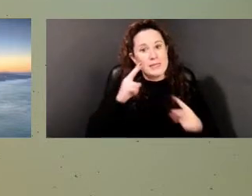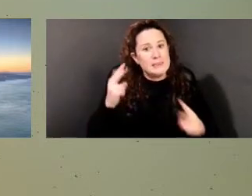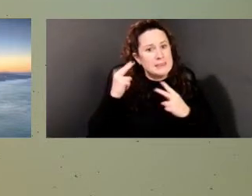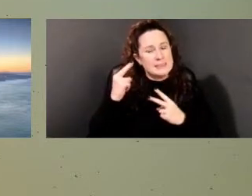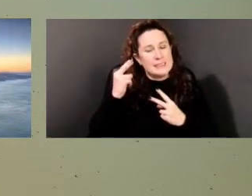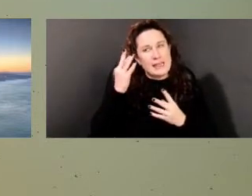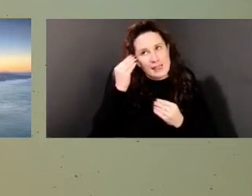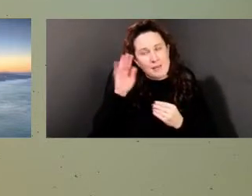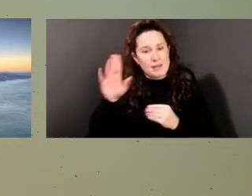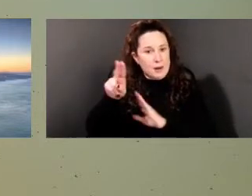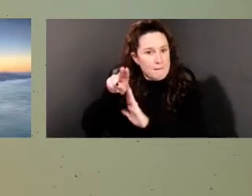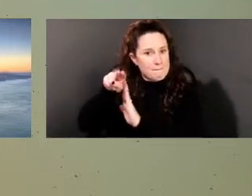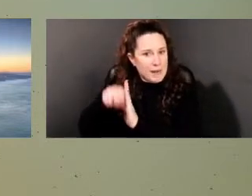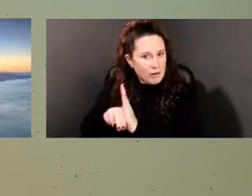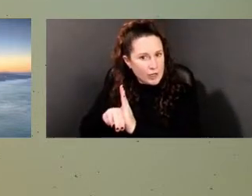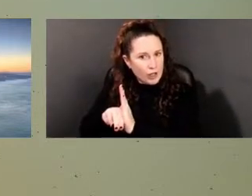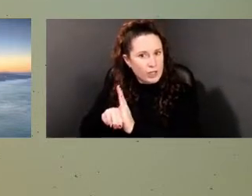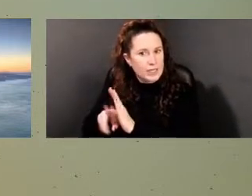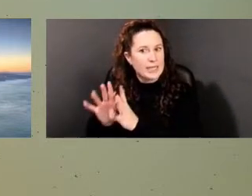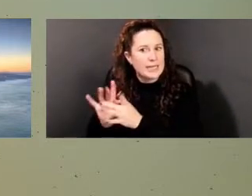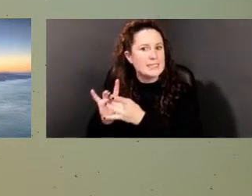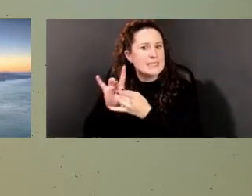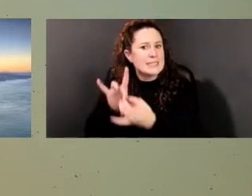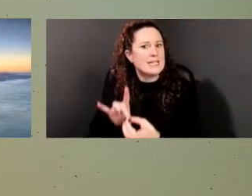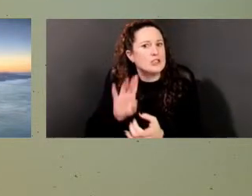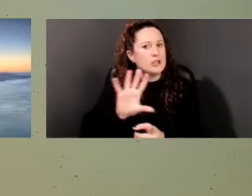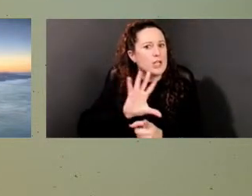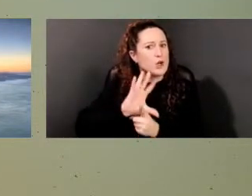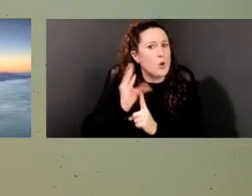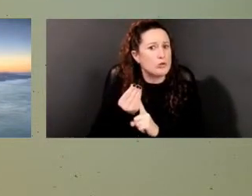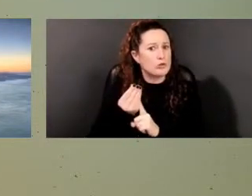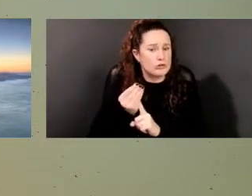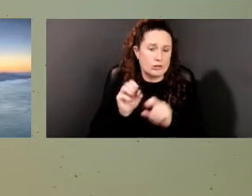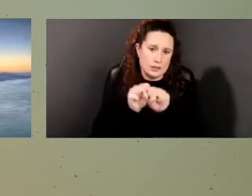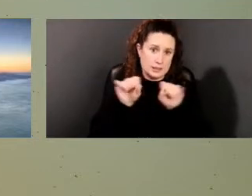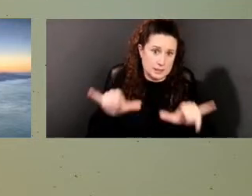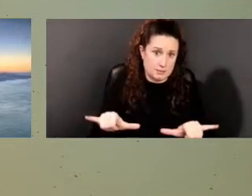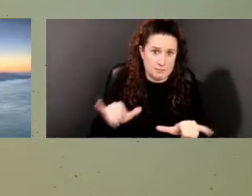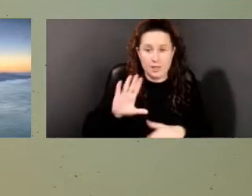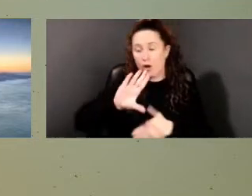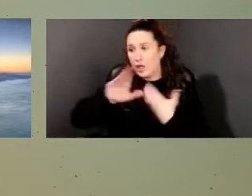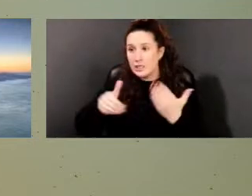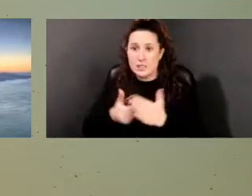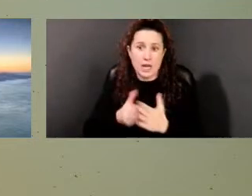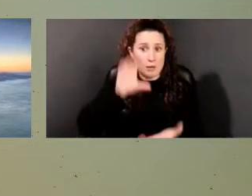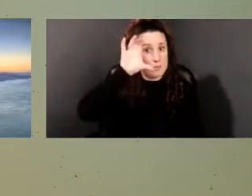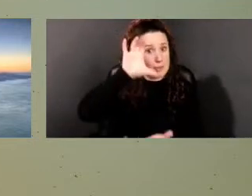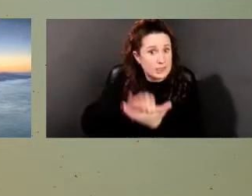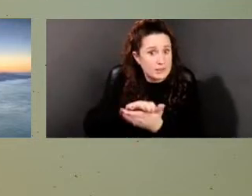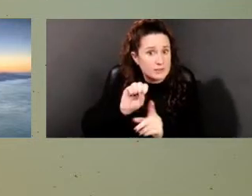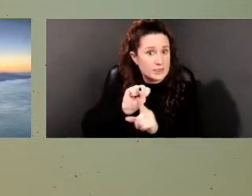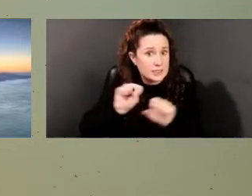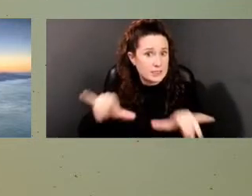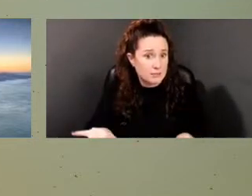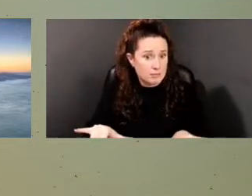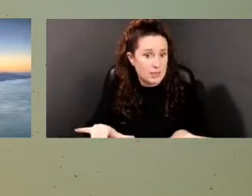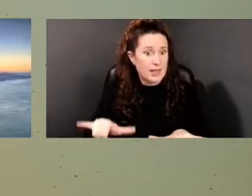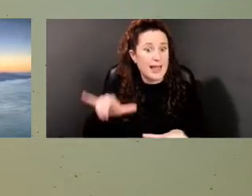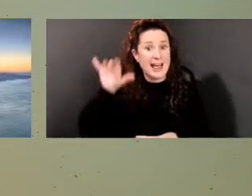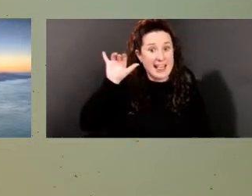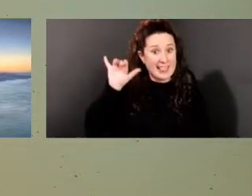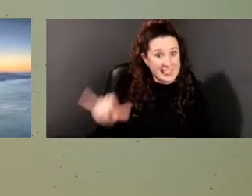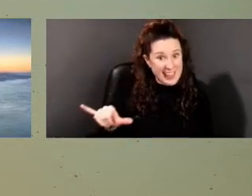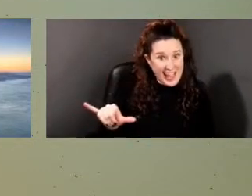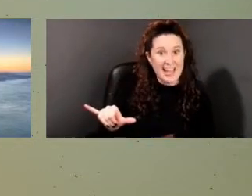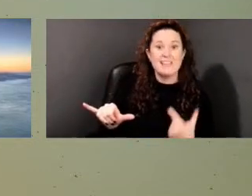it's connected to their whole cultural system, their whole belief system. And that's really what I'm going to start engaging